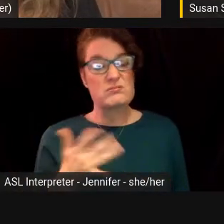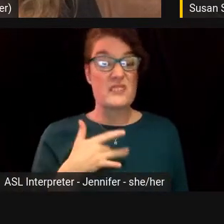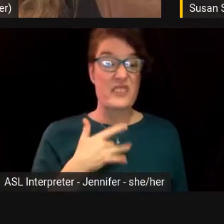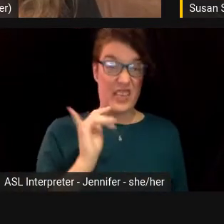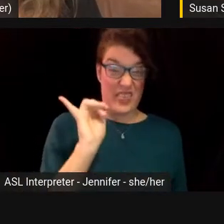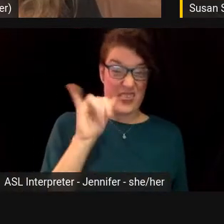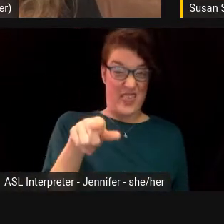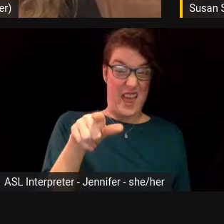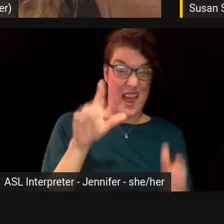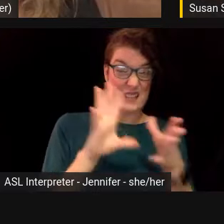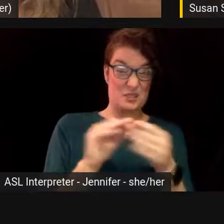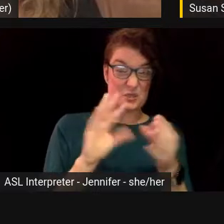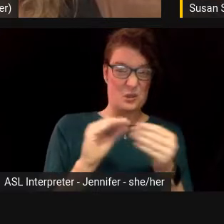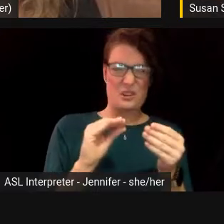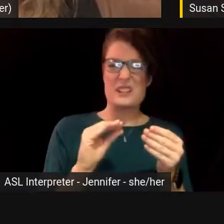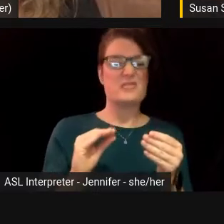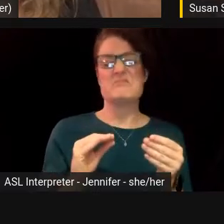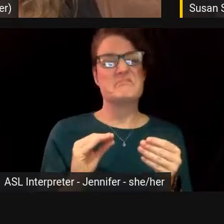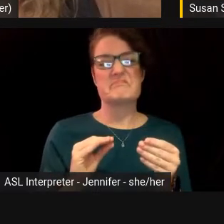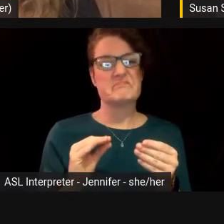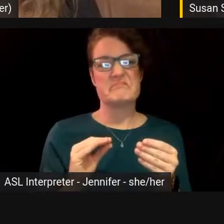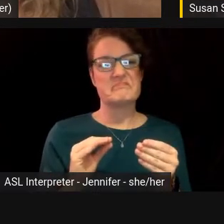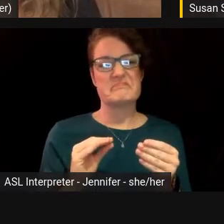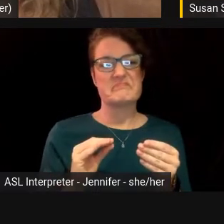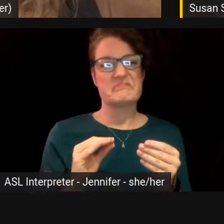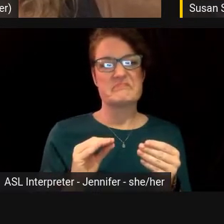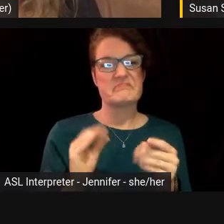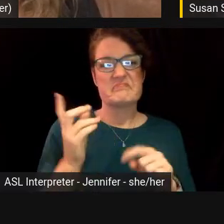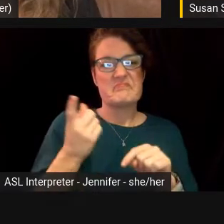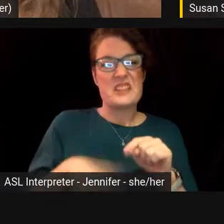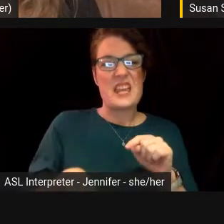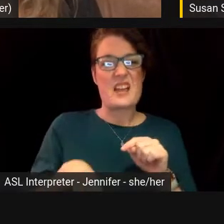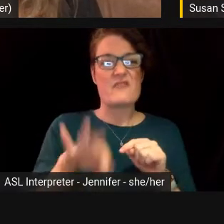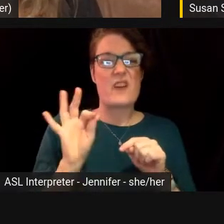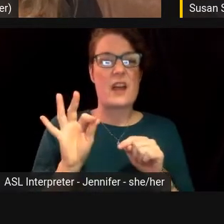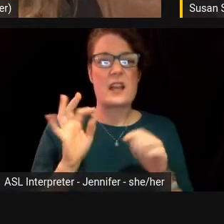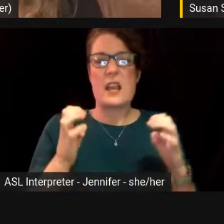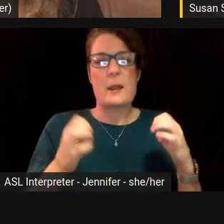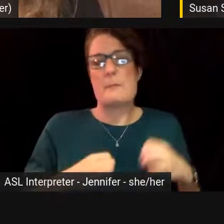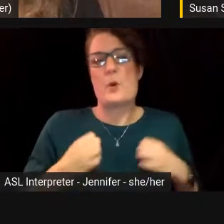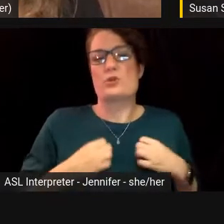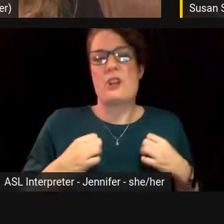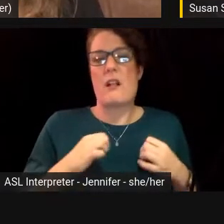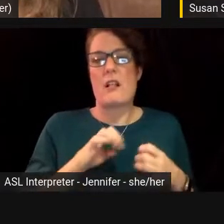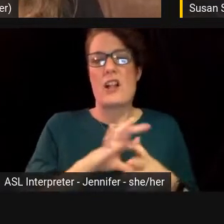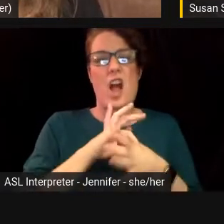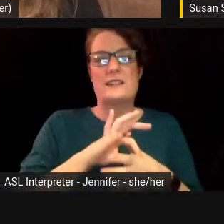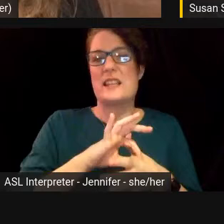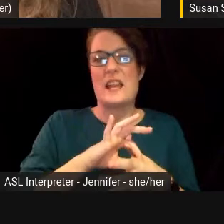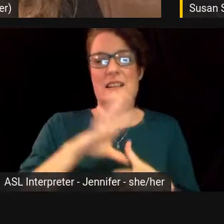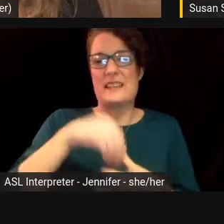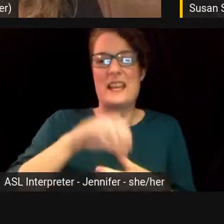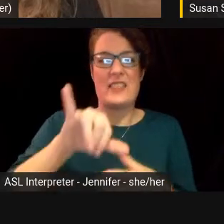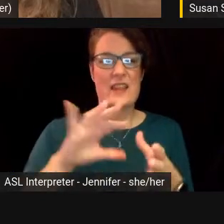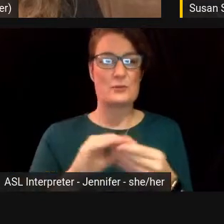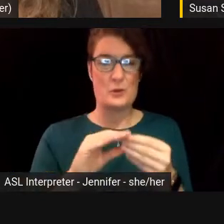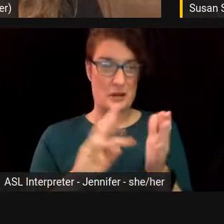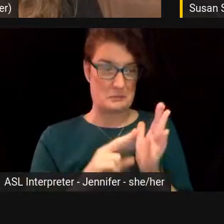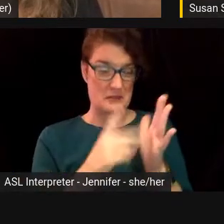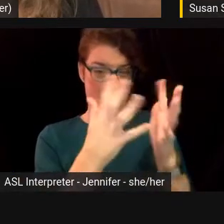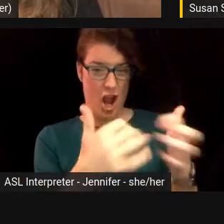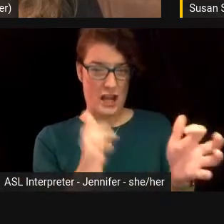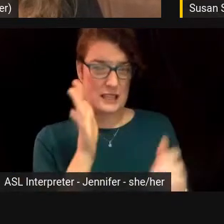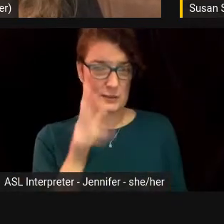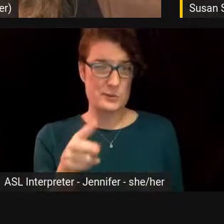as a story that we can find the emotional heart of, you know, it's just like, I don't think that story is going to land with people.